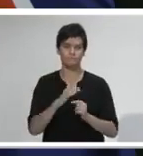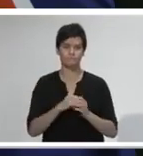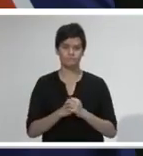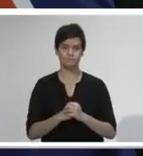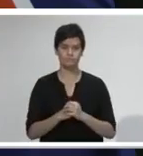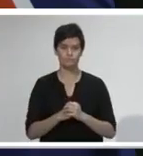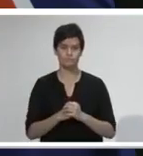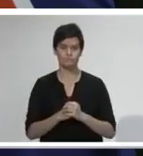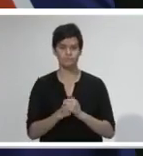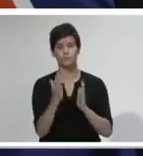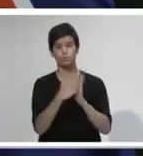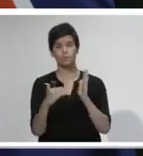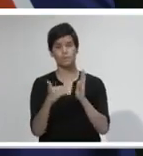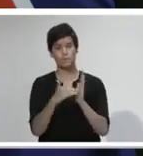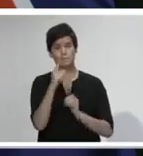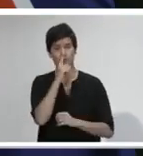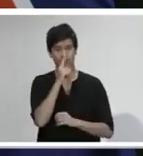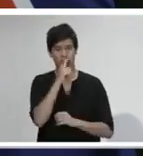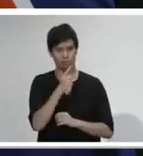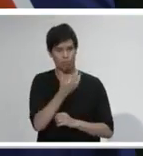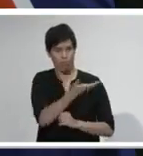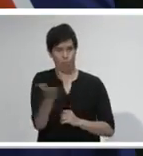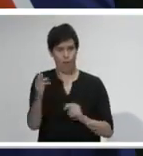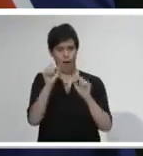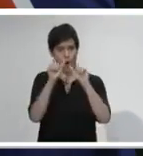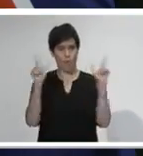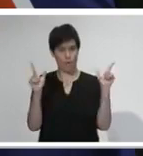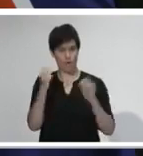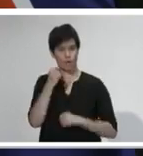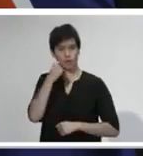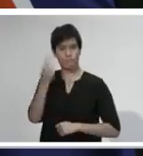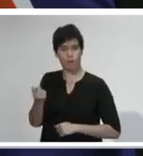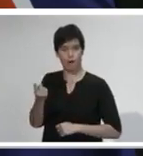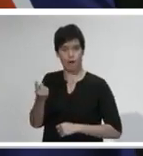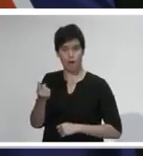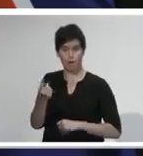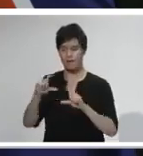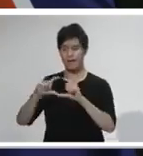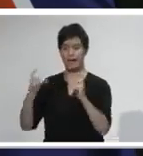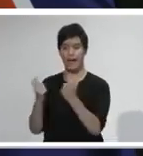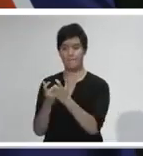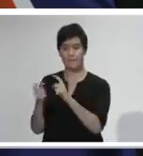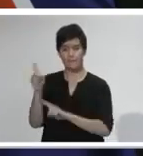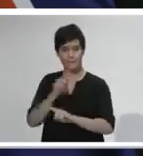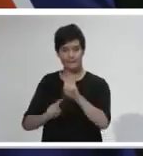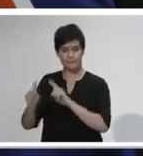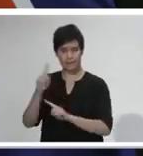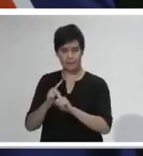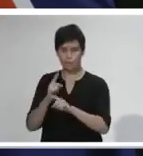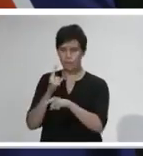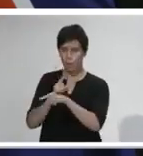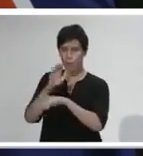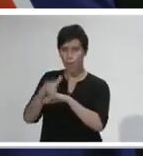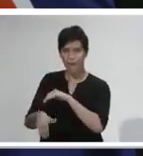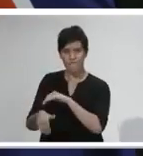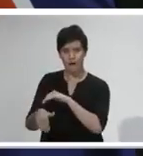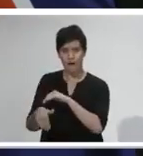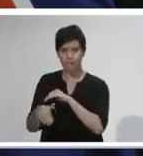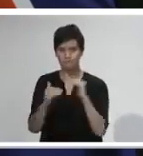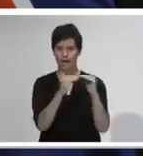is acutely aware, Cabinet meets tomorrow to discuss our current COVID Alert Level 4 and to determine